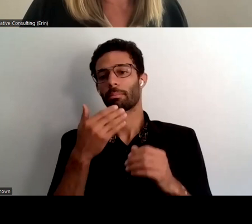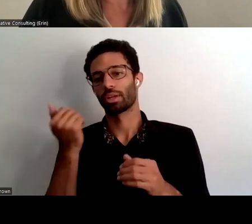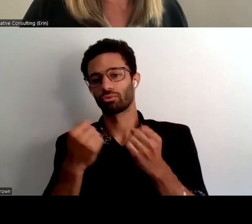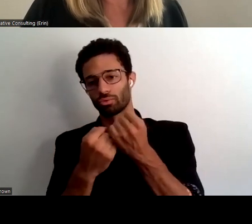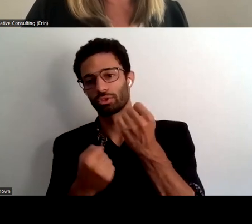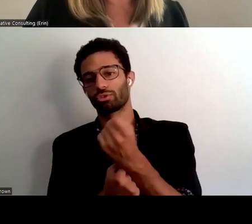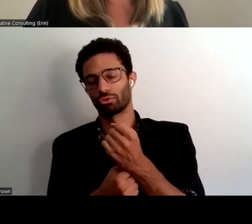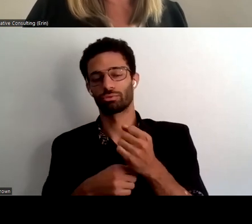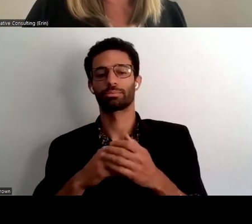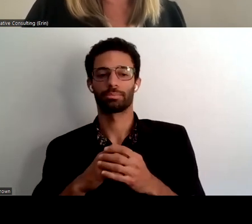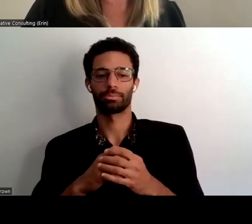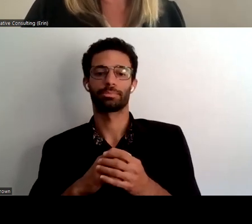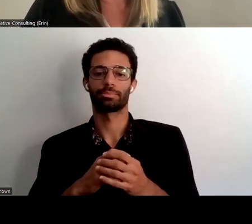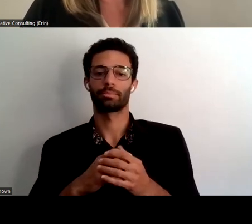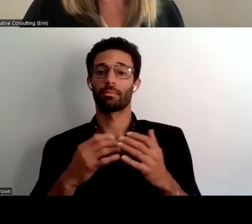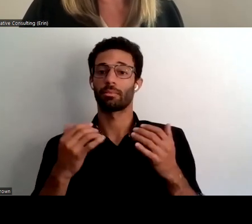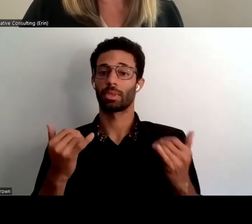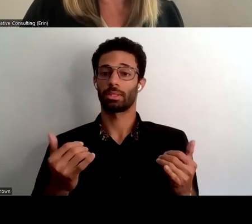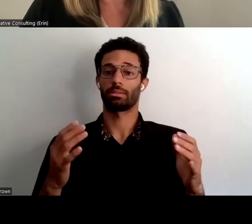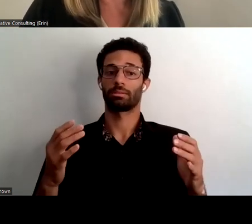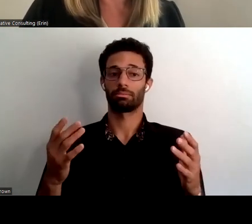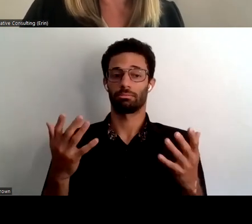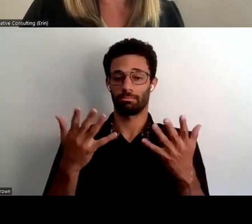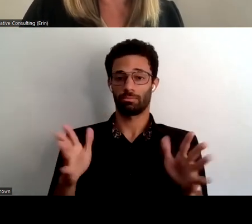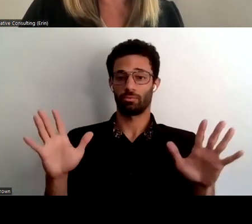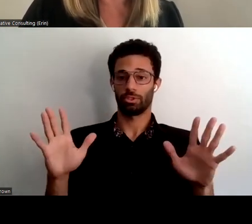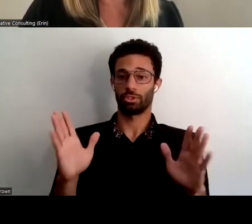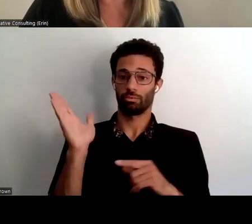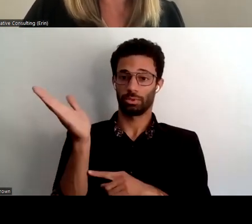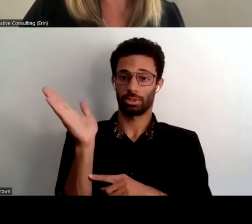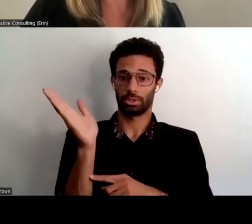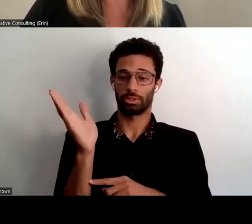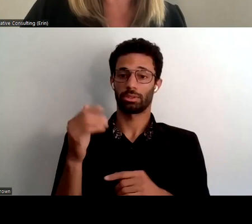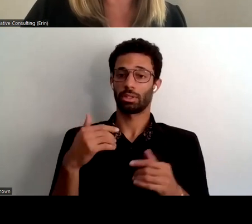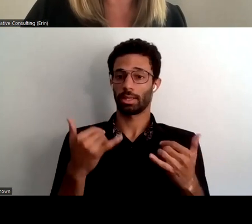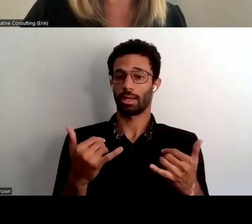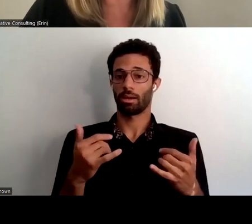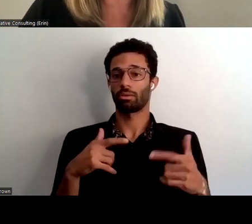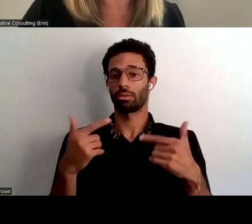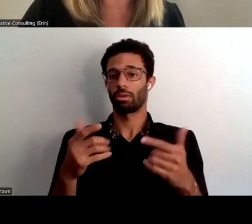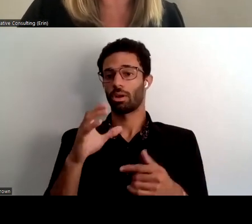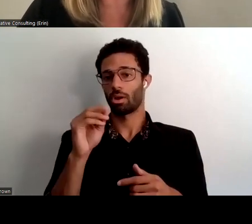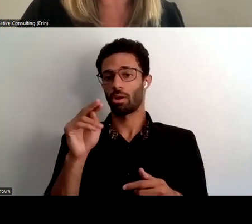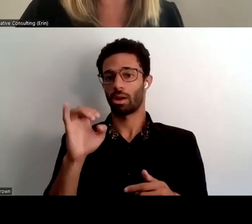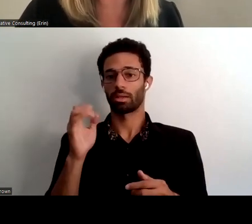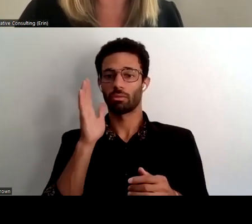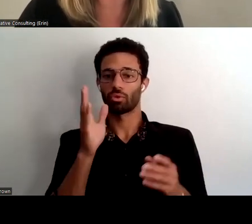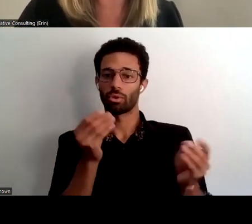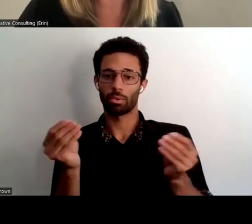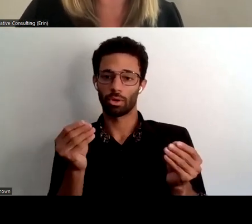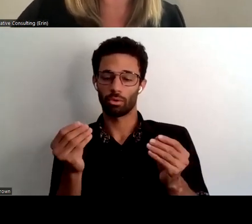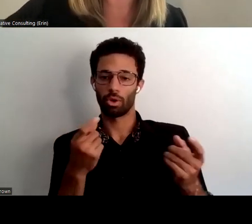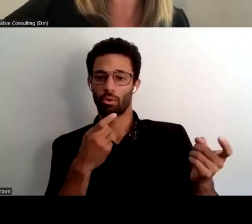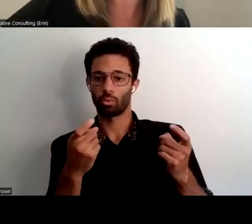our highlights uh our presentation and so at this time i will uh i'll turn it over to connie to moderate uh the question